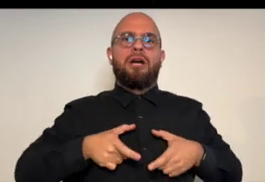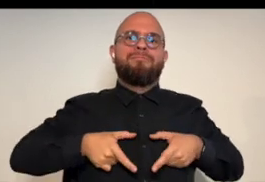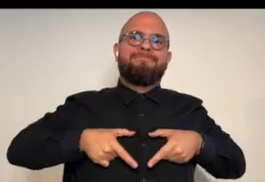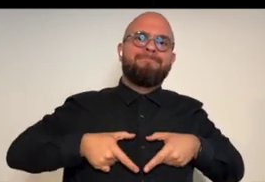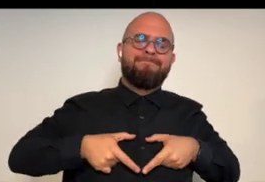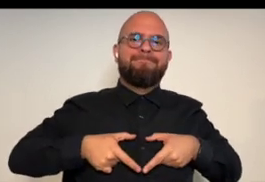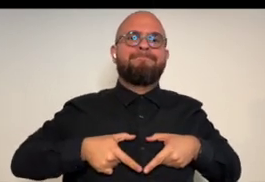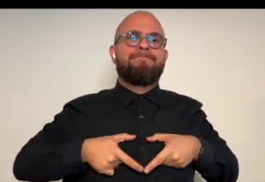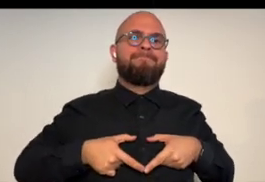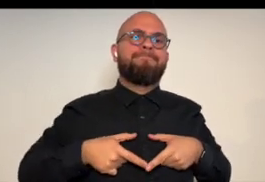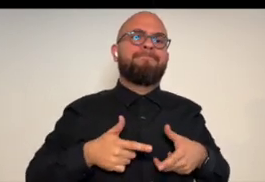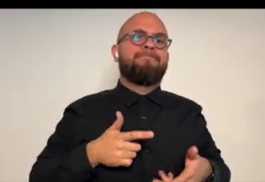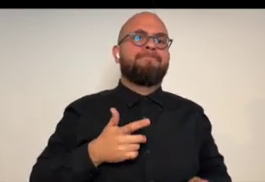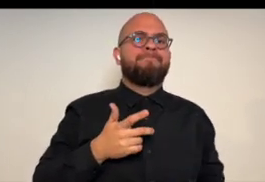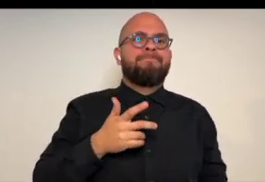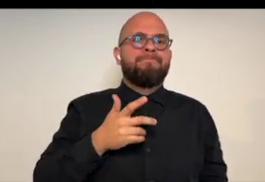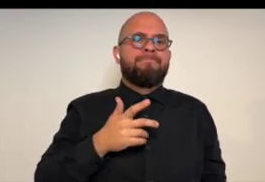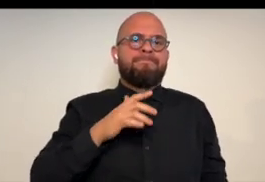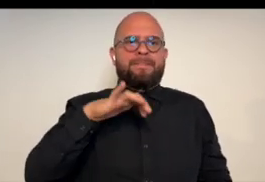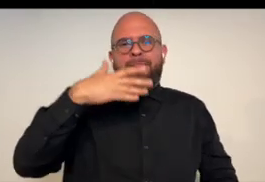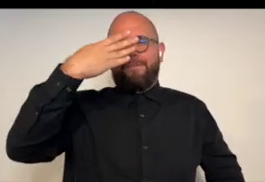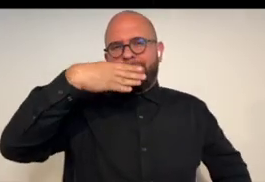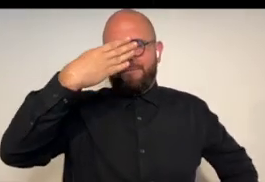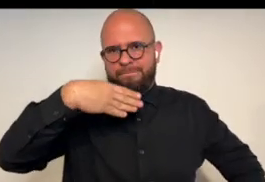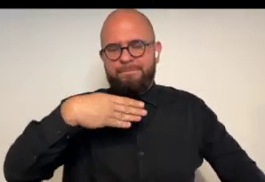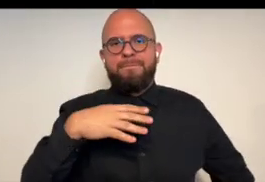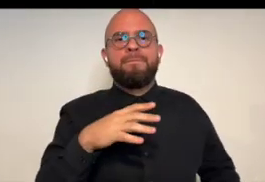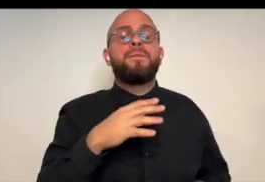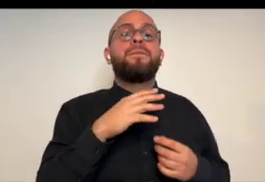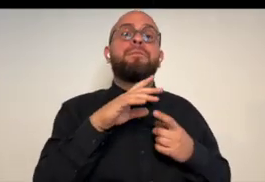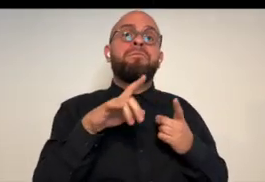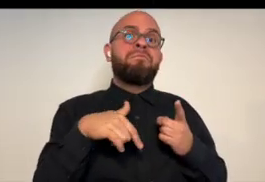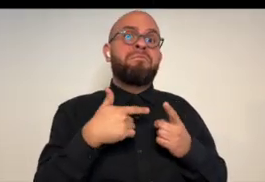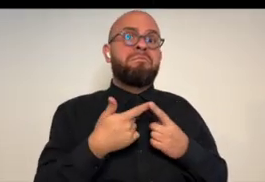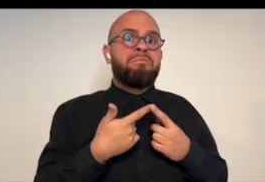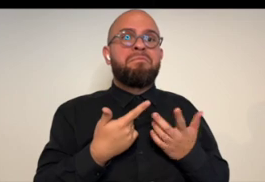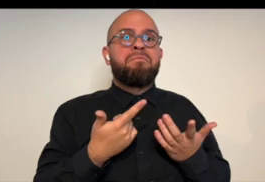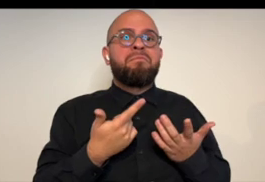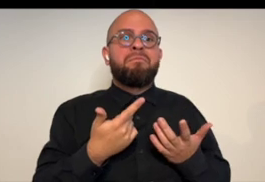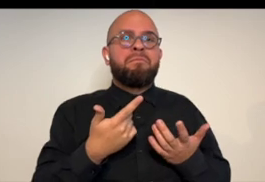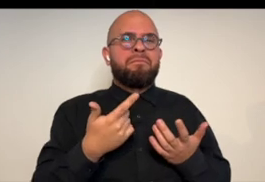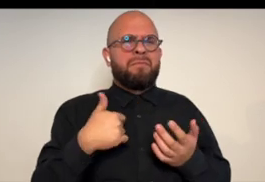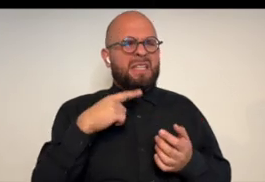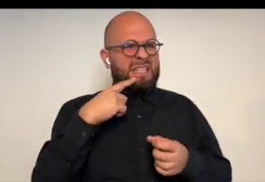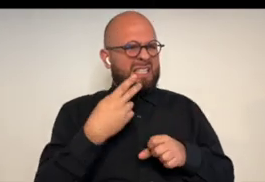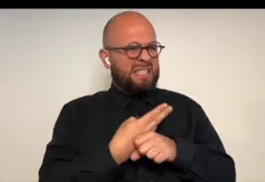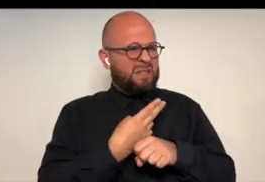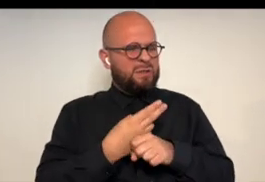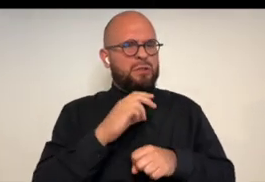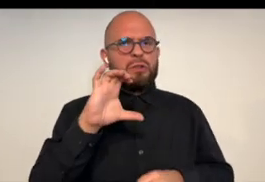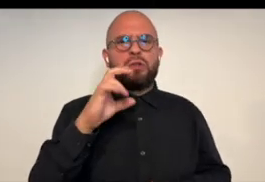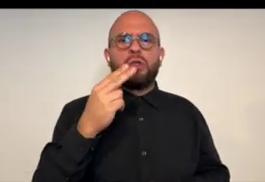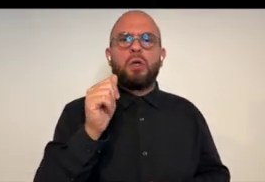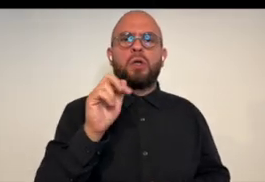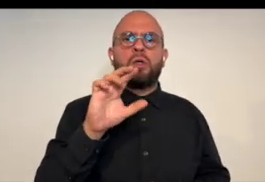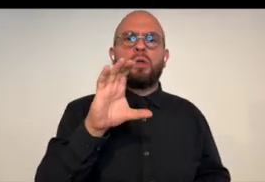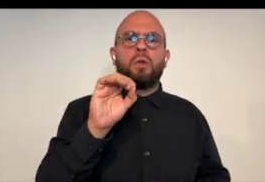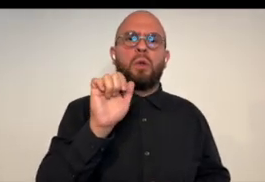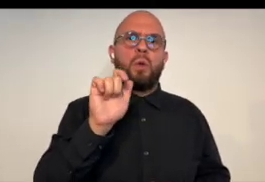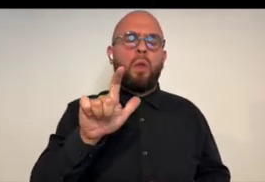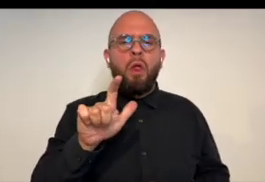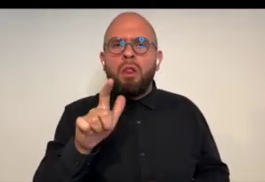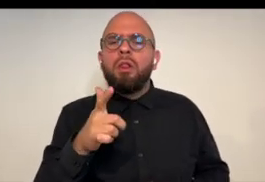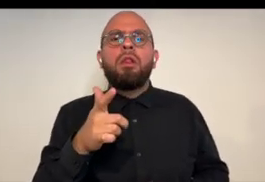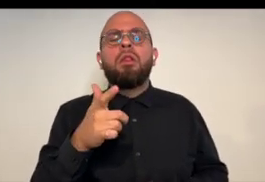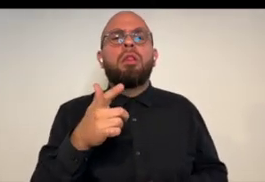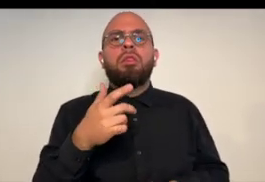and the um sacred heart around the woman in the foreground and um and i just did i used